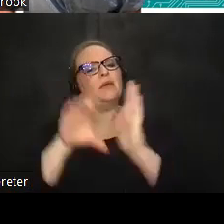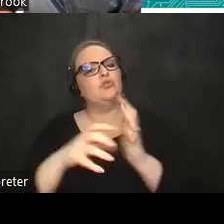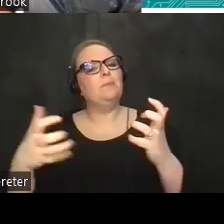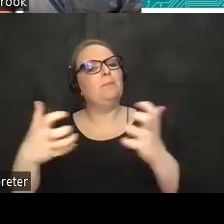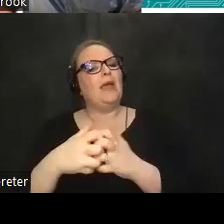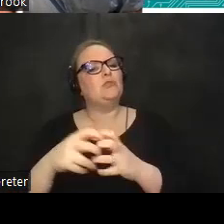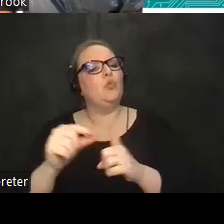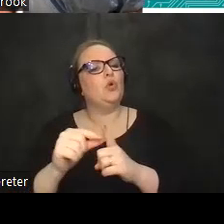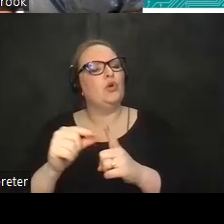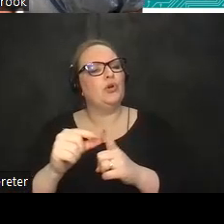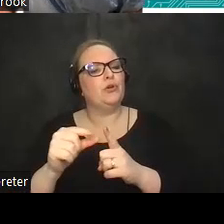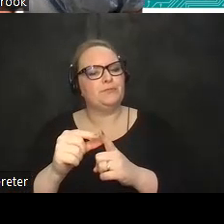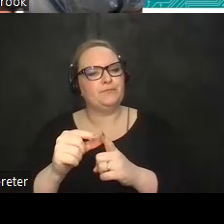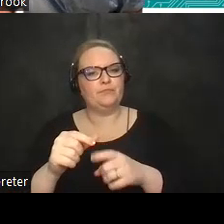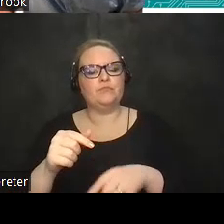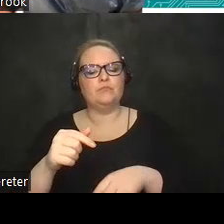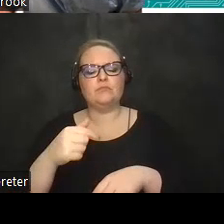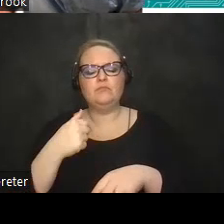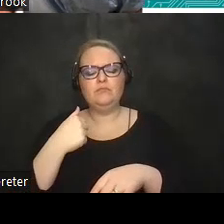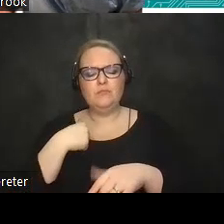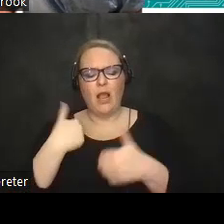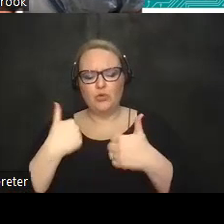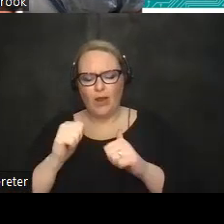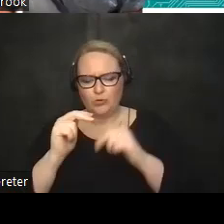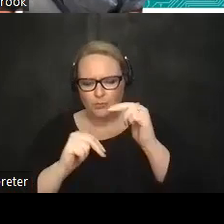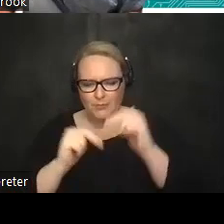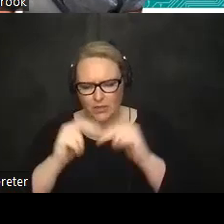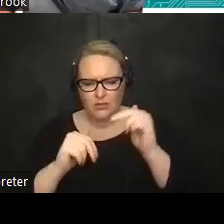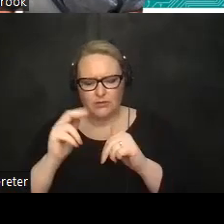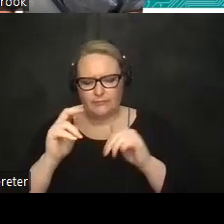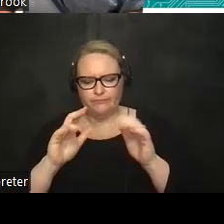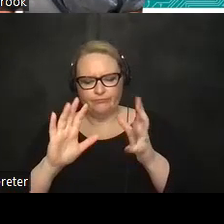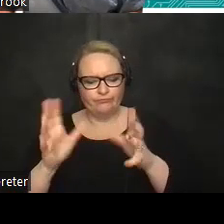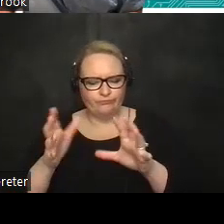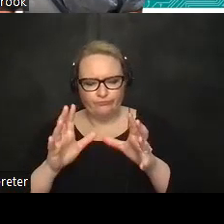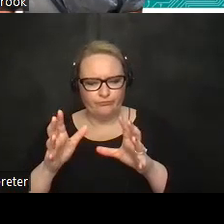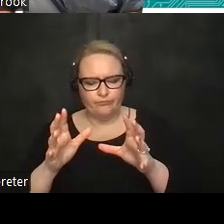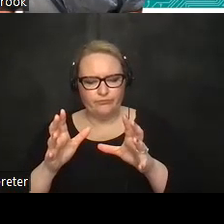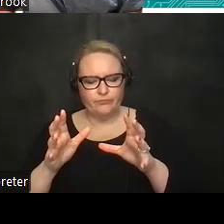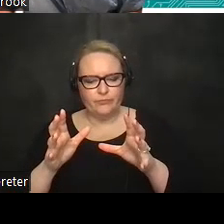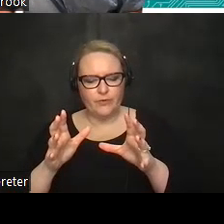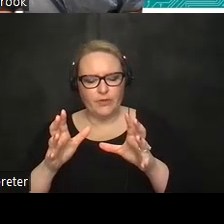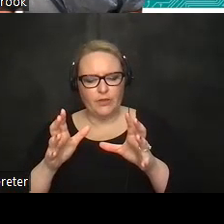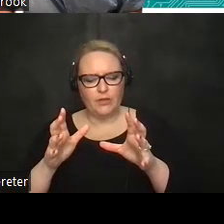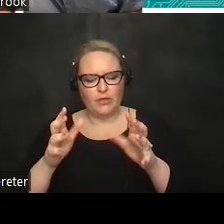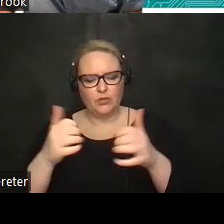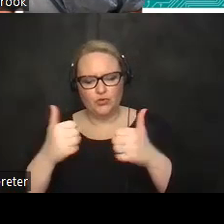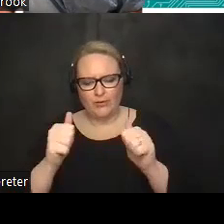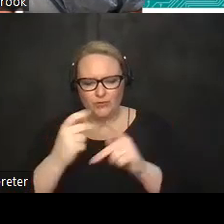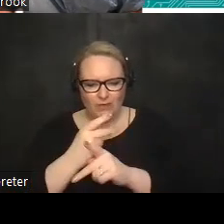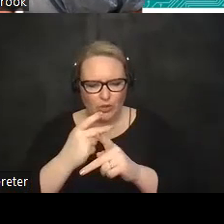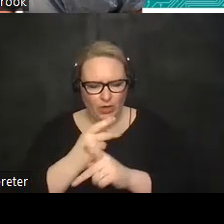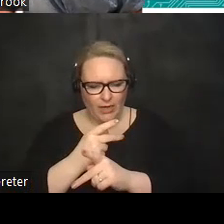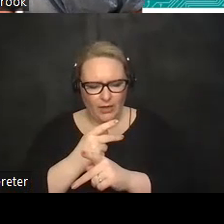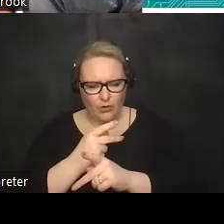all the words and when i was trying to build that tool um finding a way to get